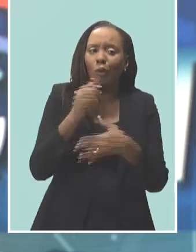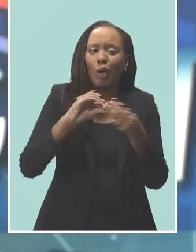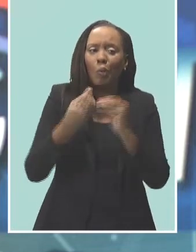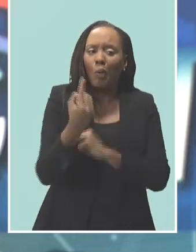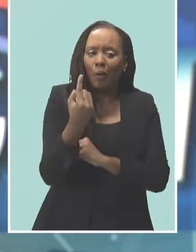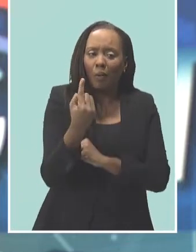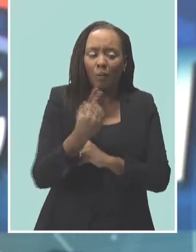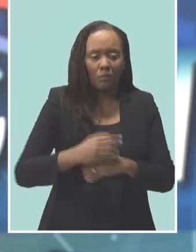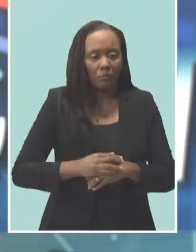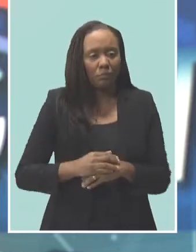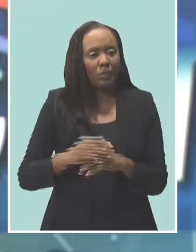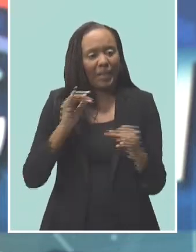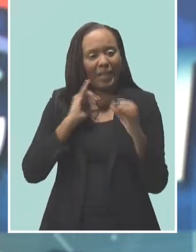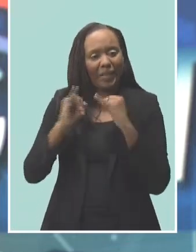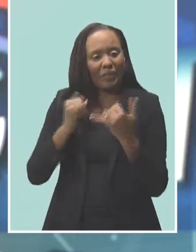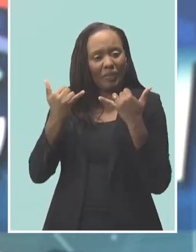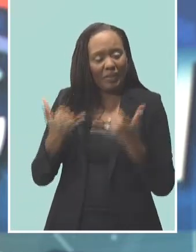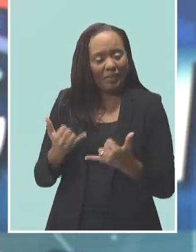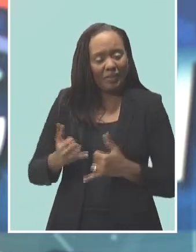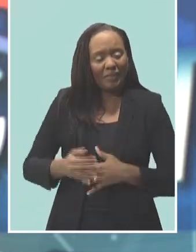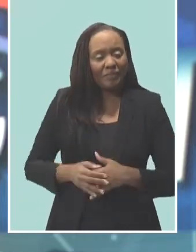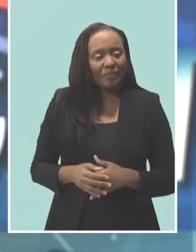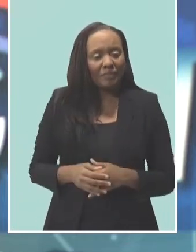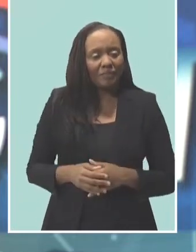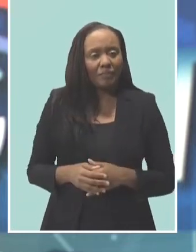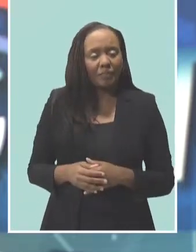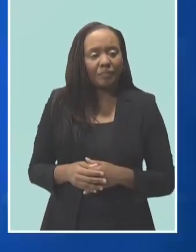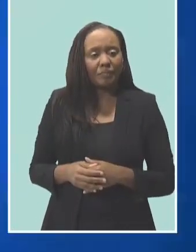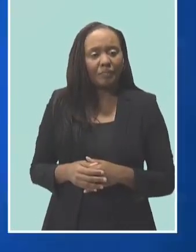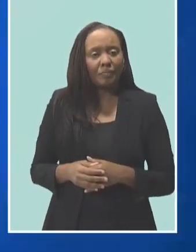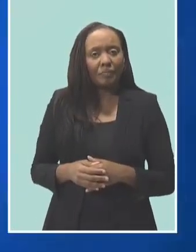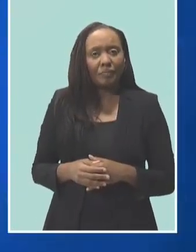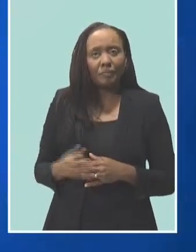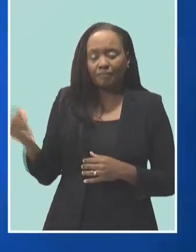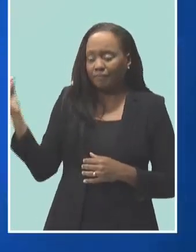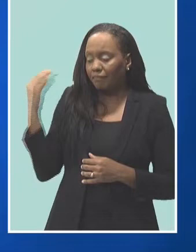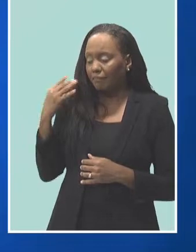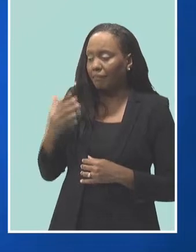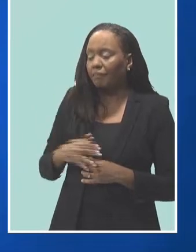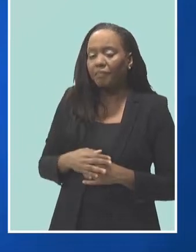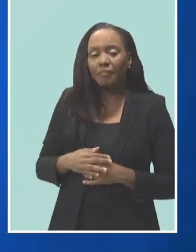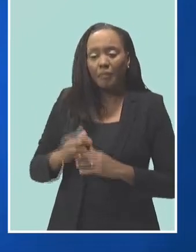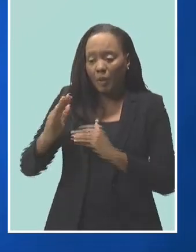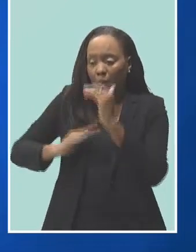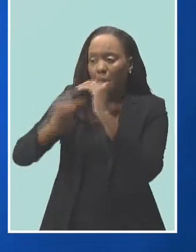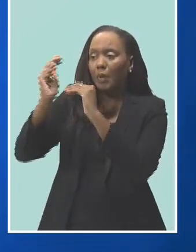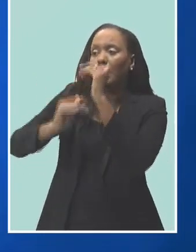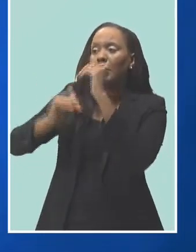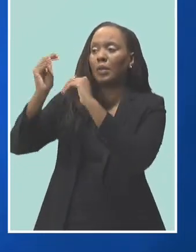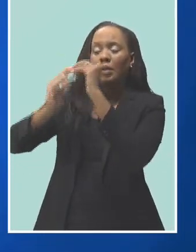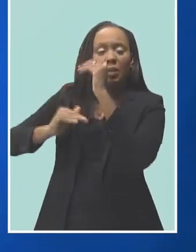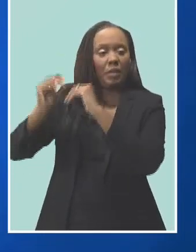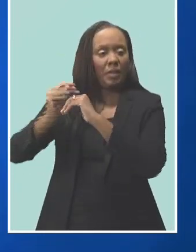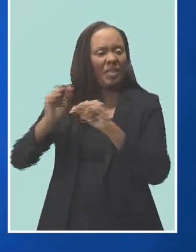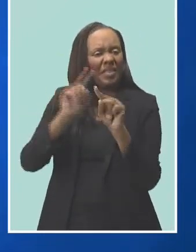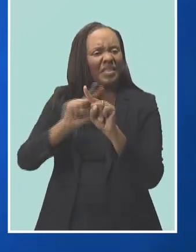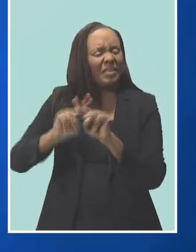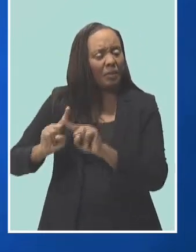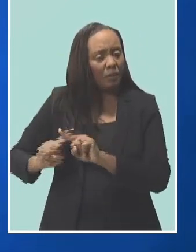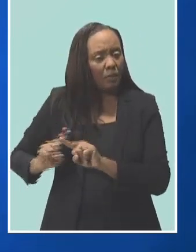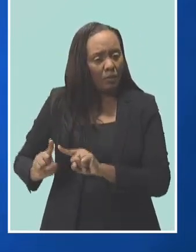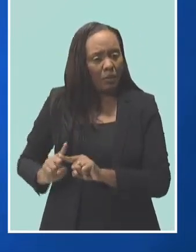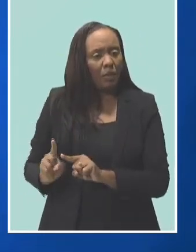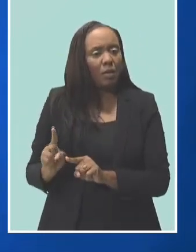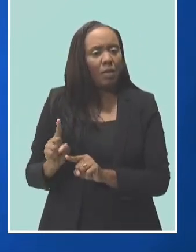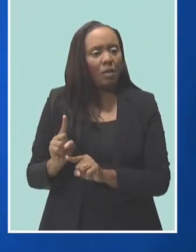comment during an interview with CBC News. The construction industry and the retail sector, you know, various protocols have been laid out for that.